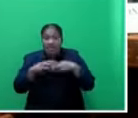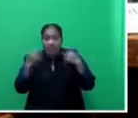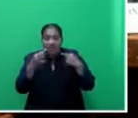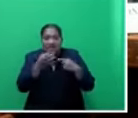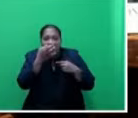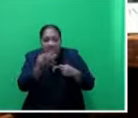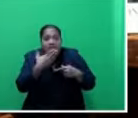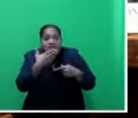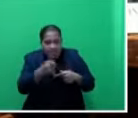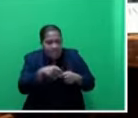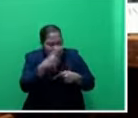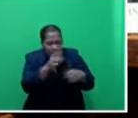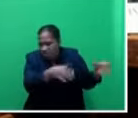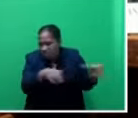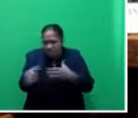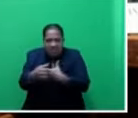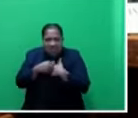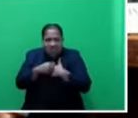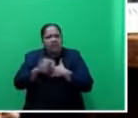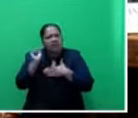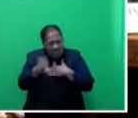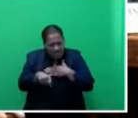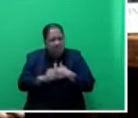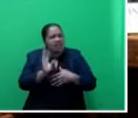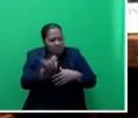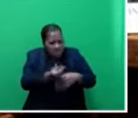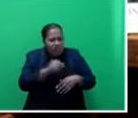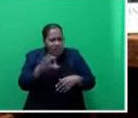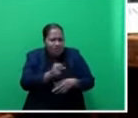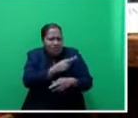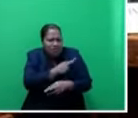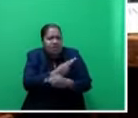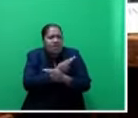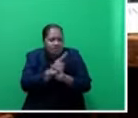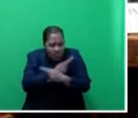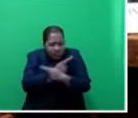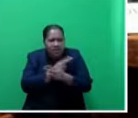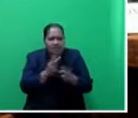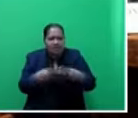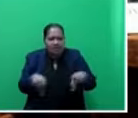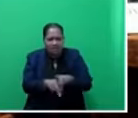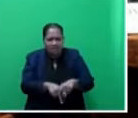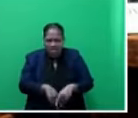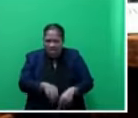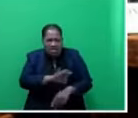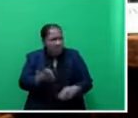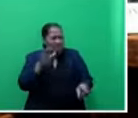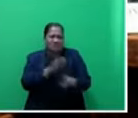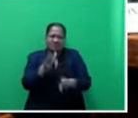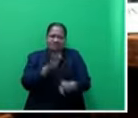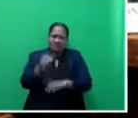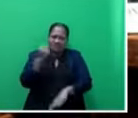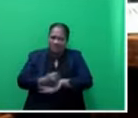sheltered there. But, of course, people need to take responsibility and respect the place. Government doesn't have to be blamed. Because